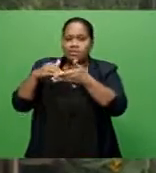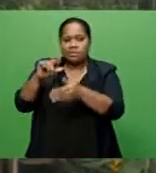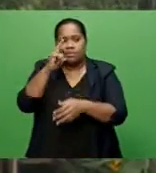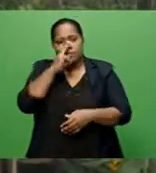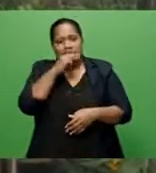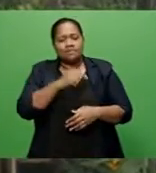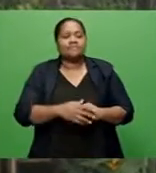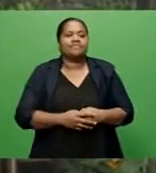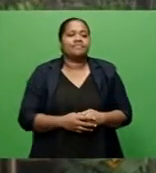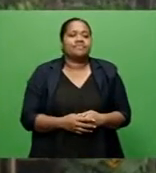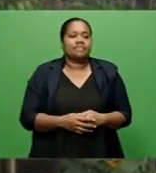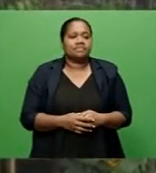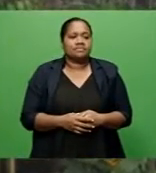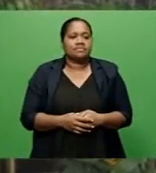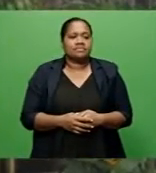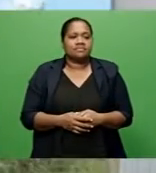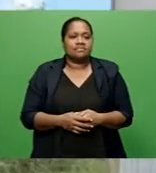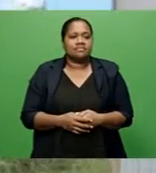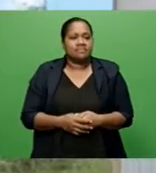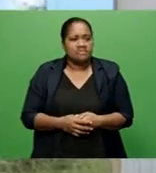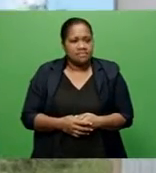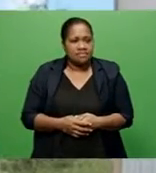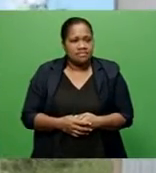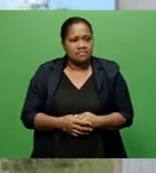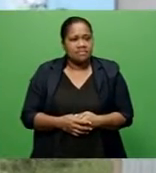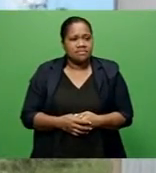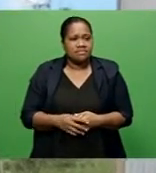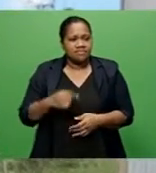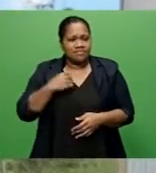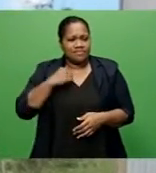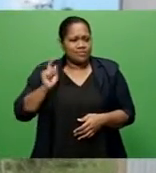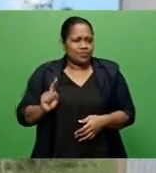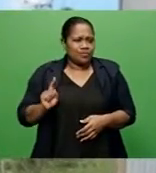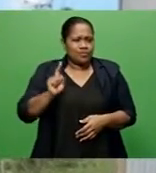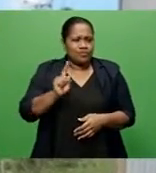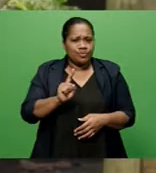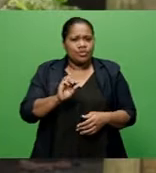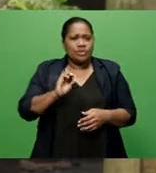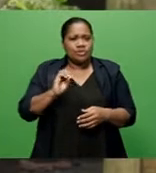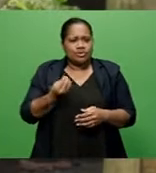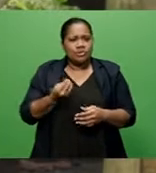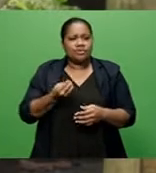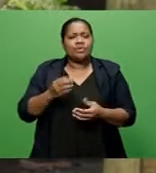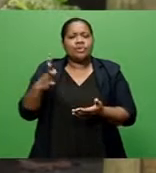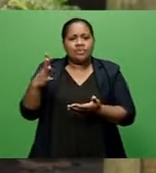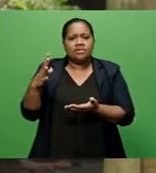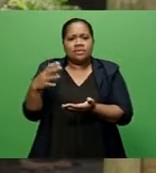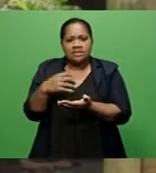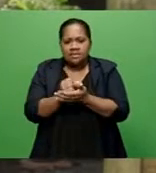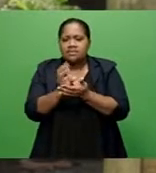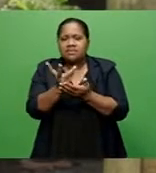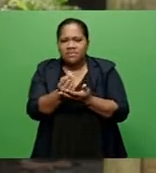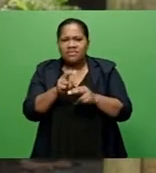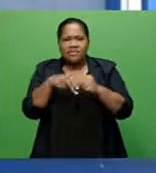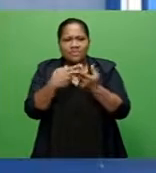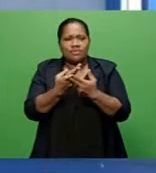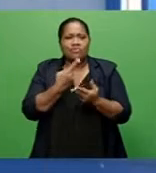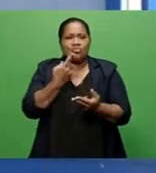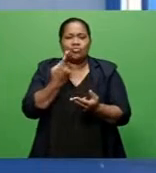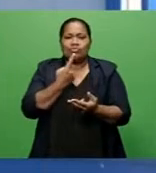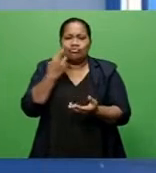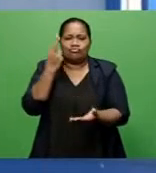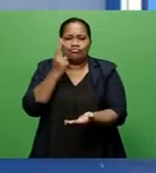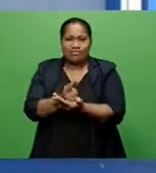take a picture that I'm helping my own family. We managed to get some of the families that are seeking help because